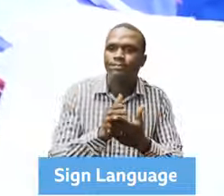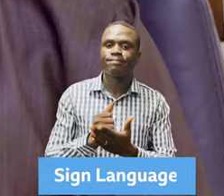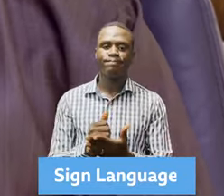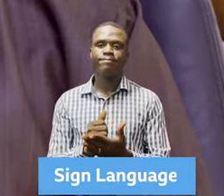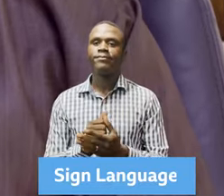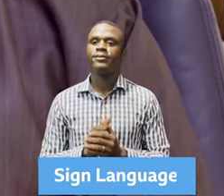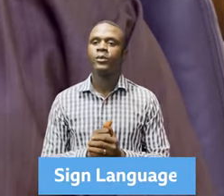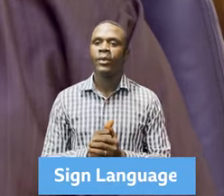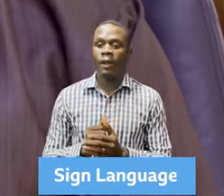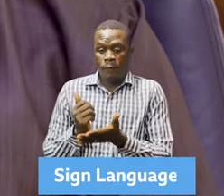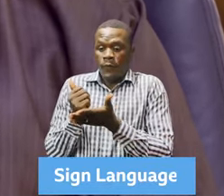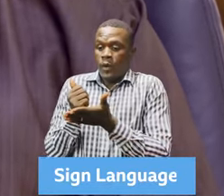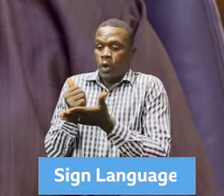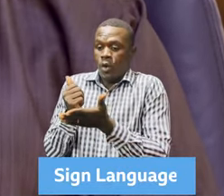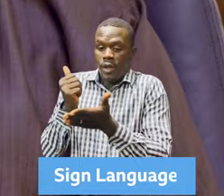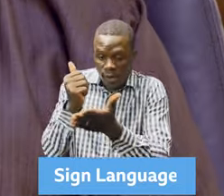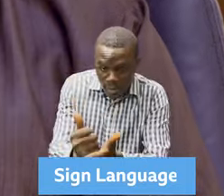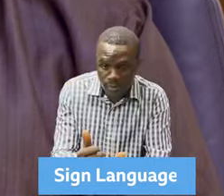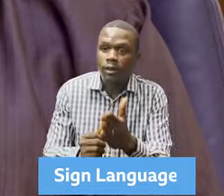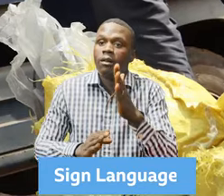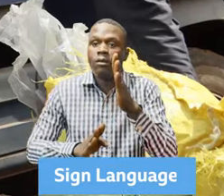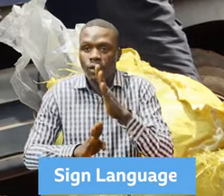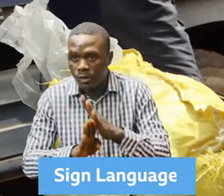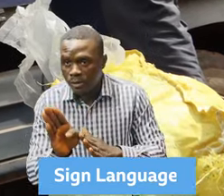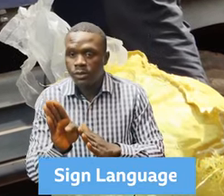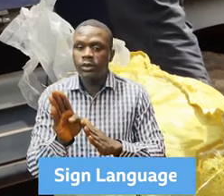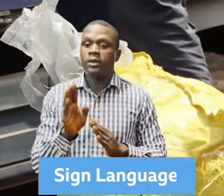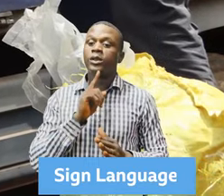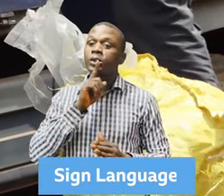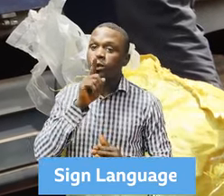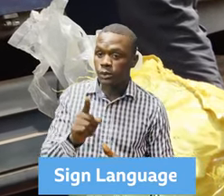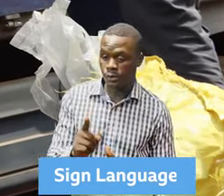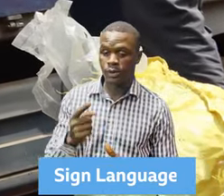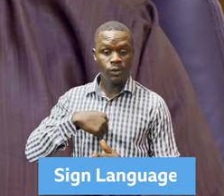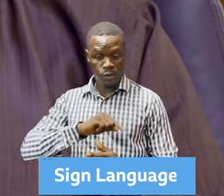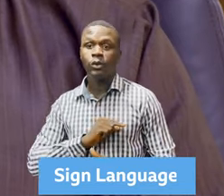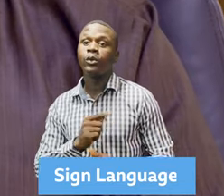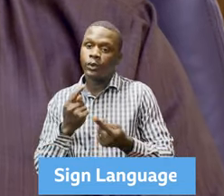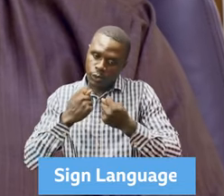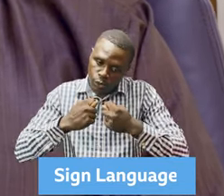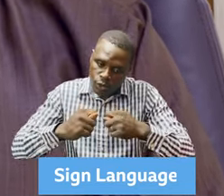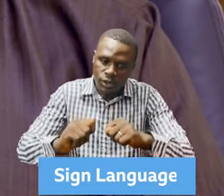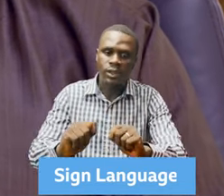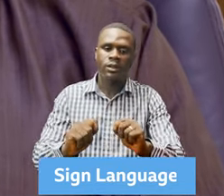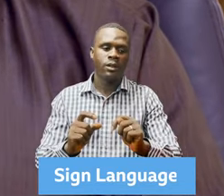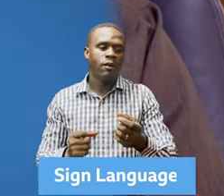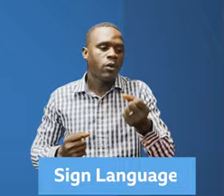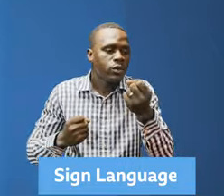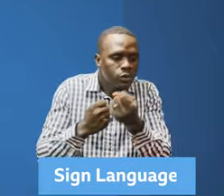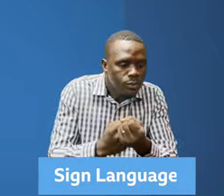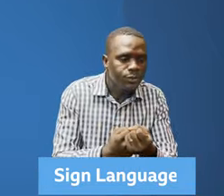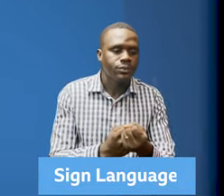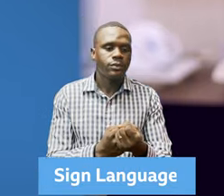NDCs, the nationally determined contribution. Unrelevant for this country is our efforts to support elections.